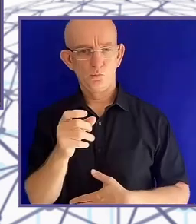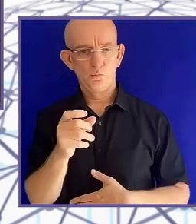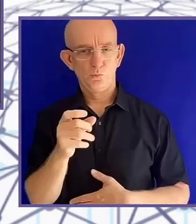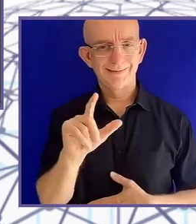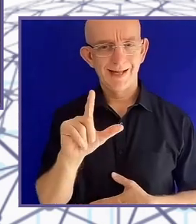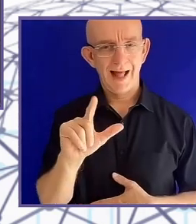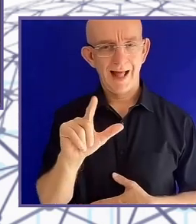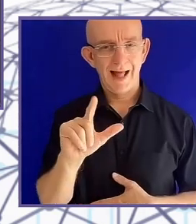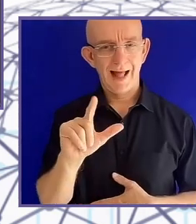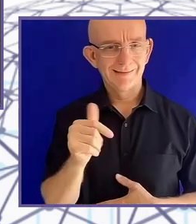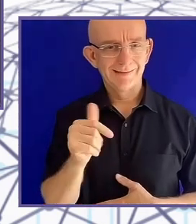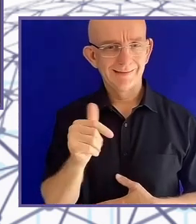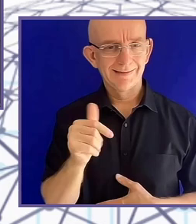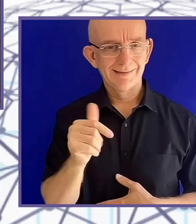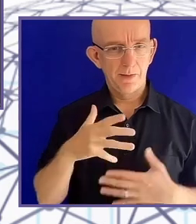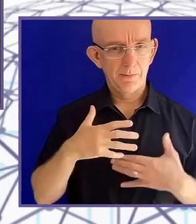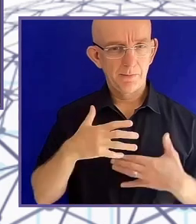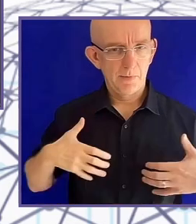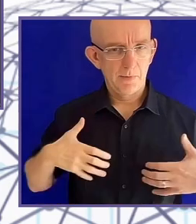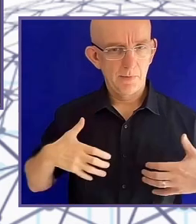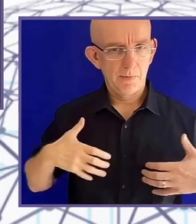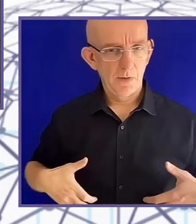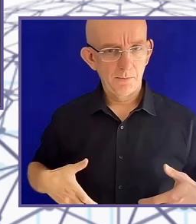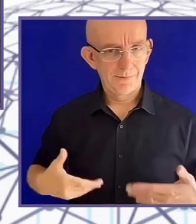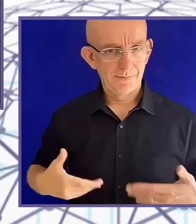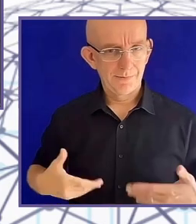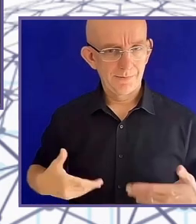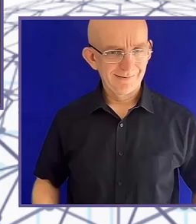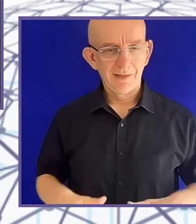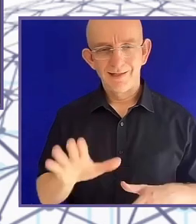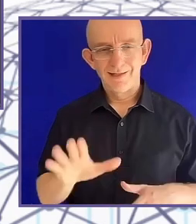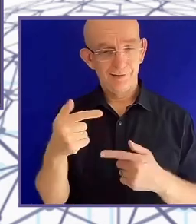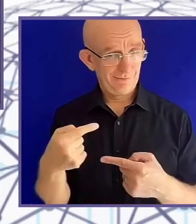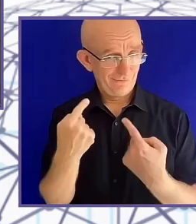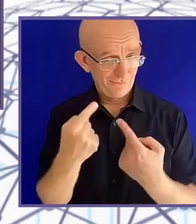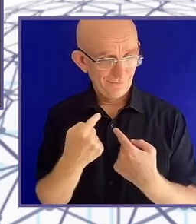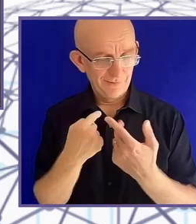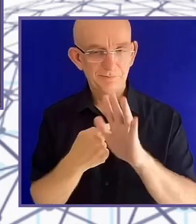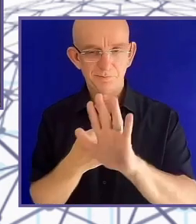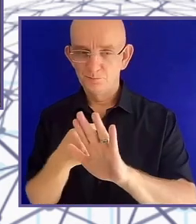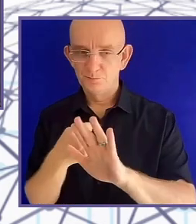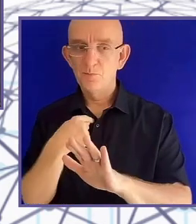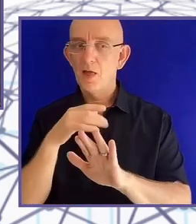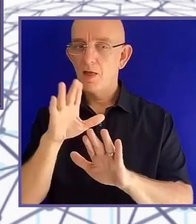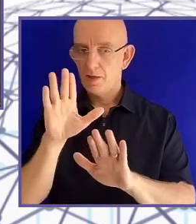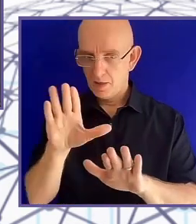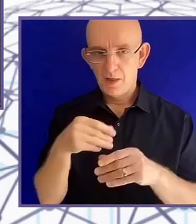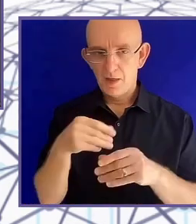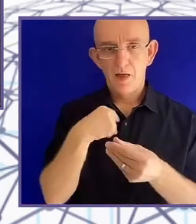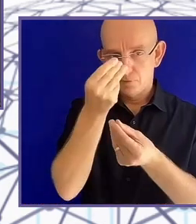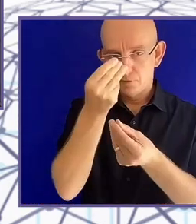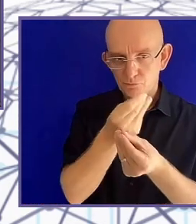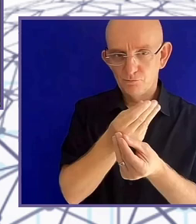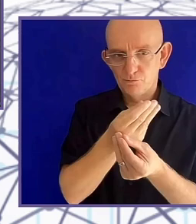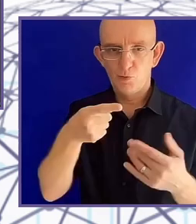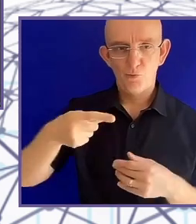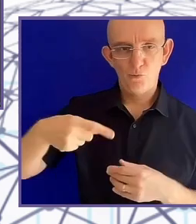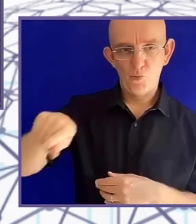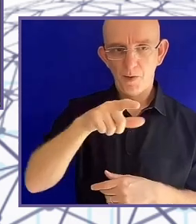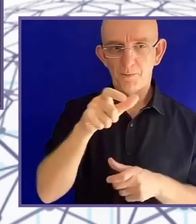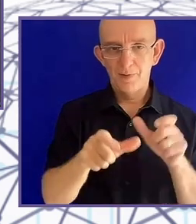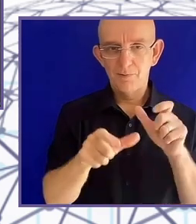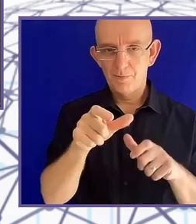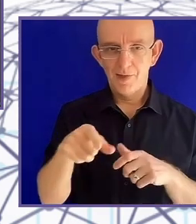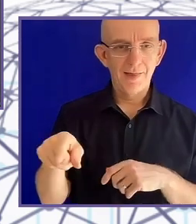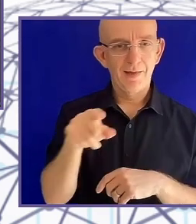So the second one is an exoskeleton on the right hand side, I believe. I'll do my best. And if you'll look closely, if you can